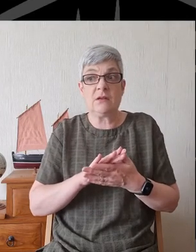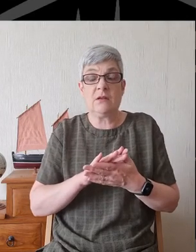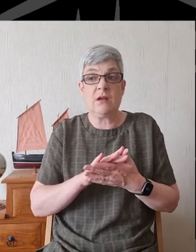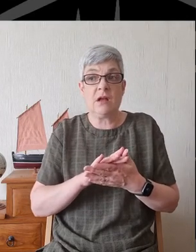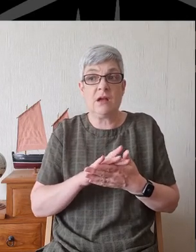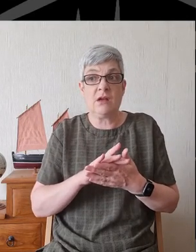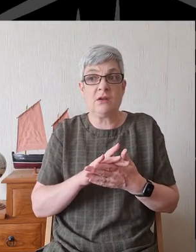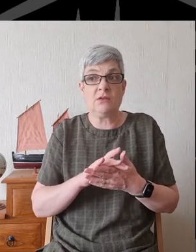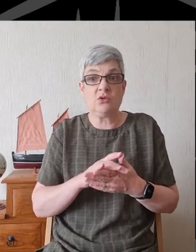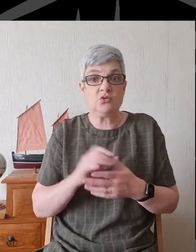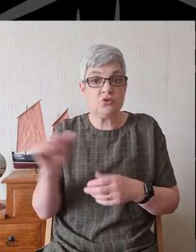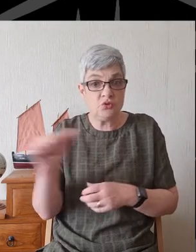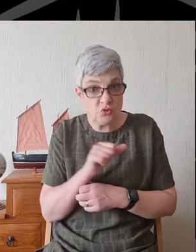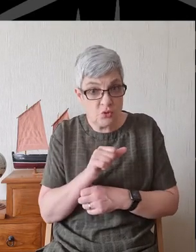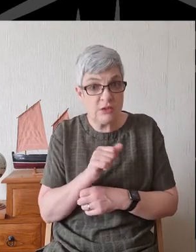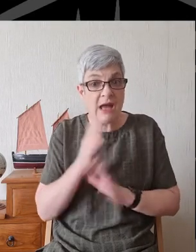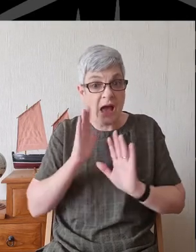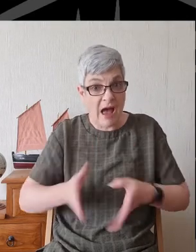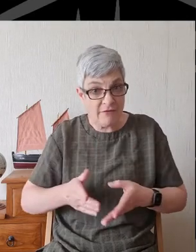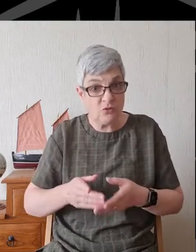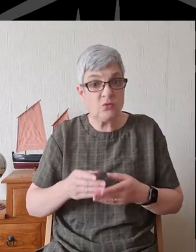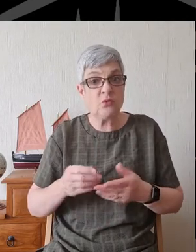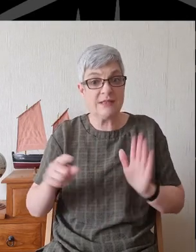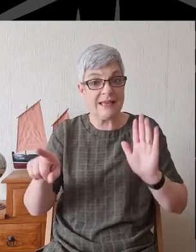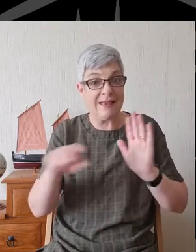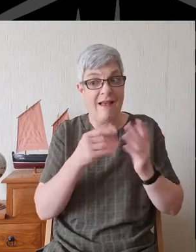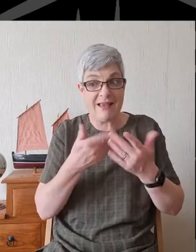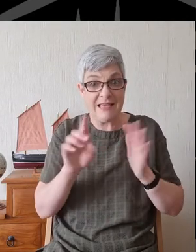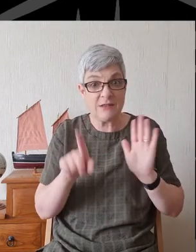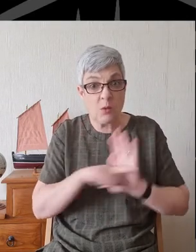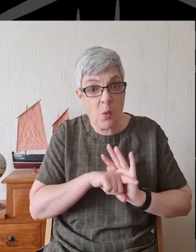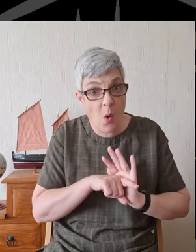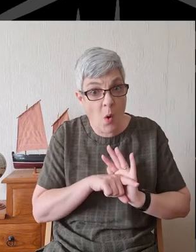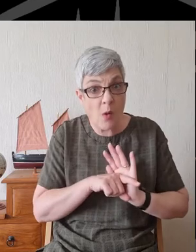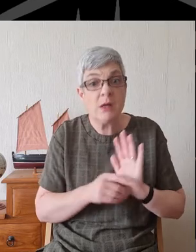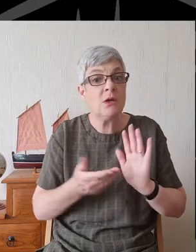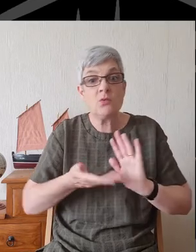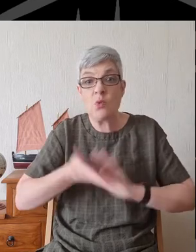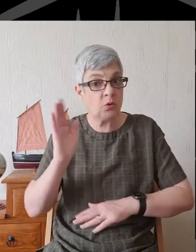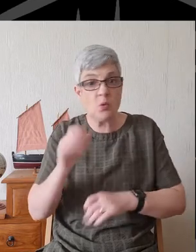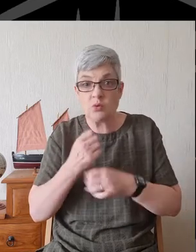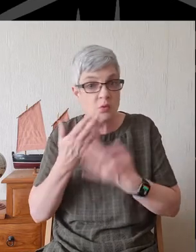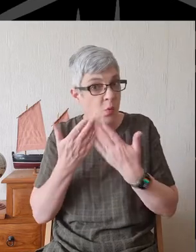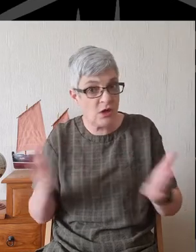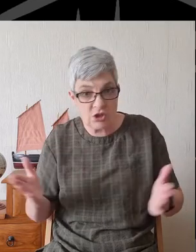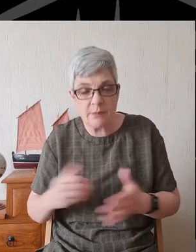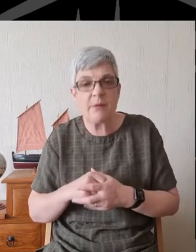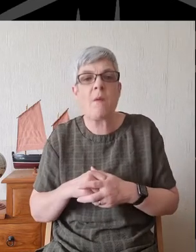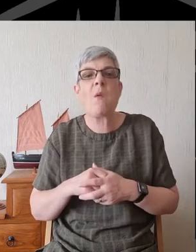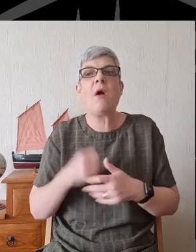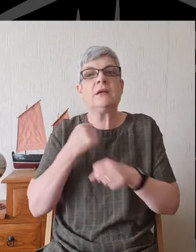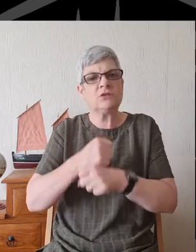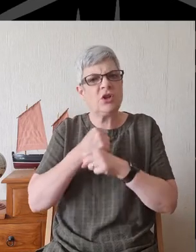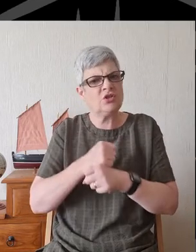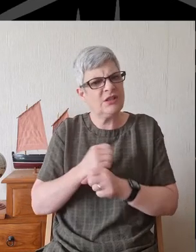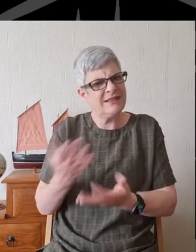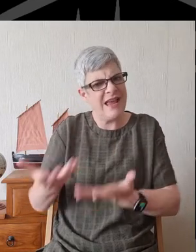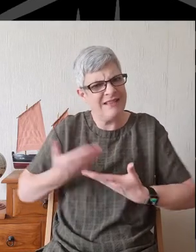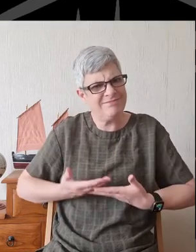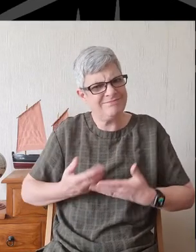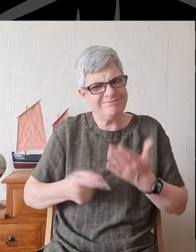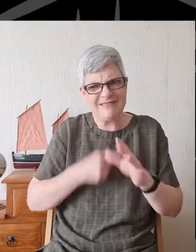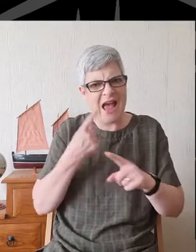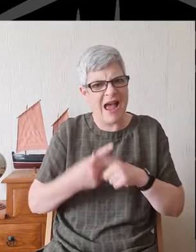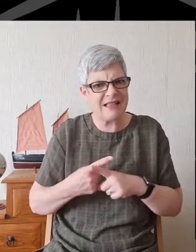worship as it was at one time. Churches elsewhere getting income from the taxes of the system, making other